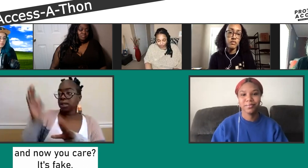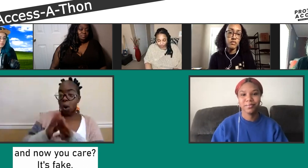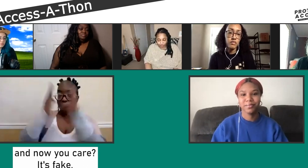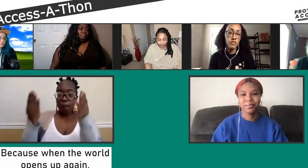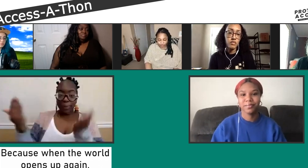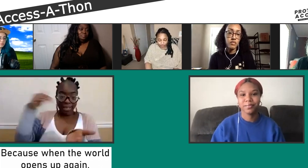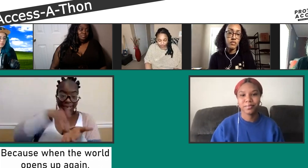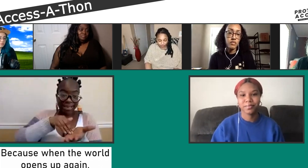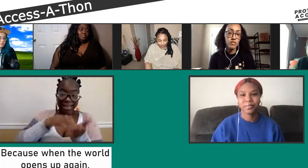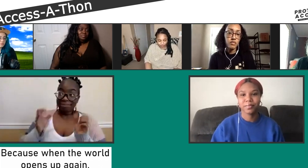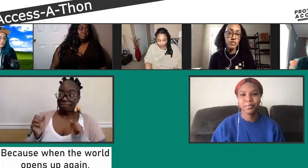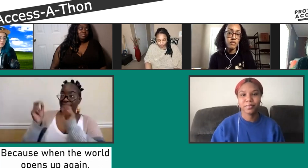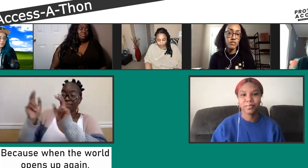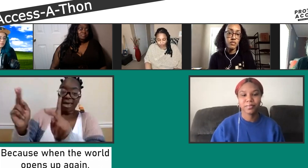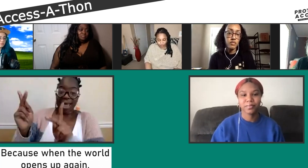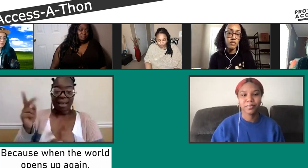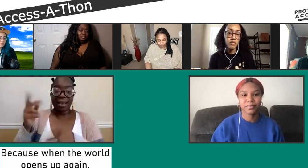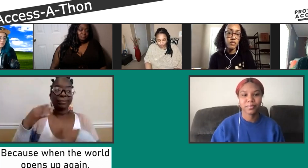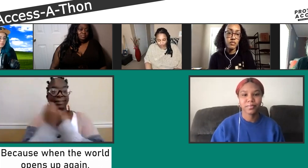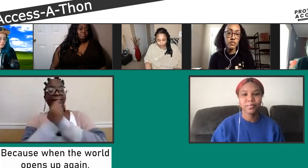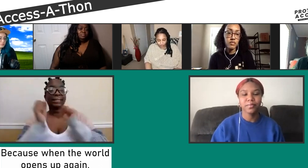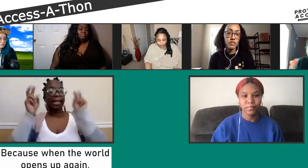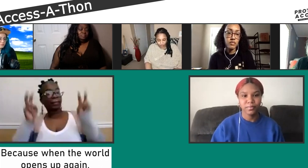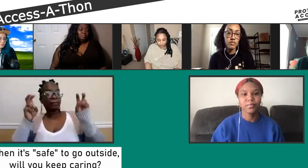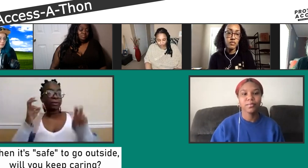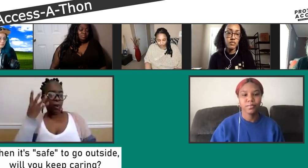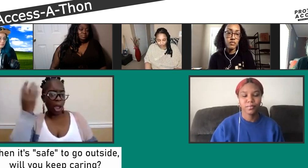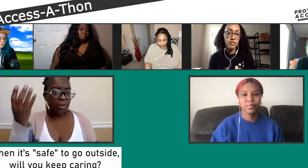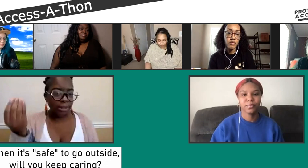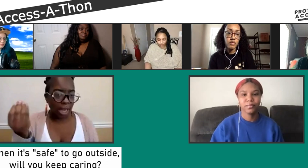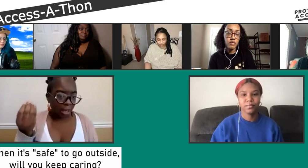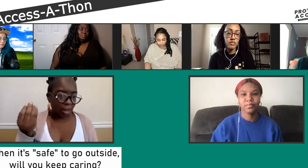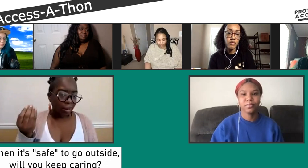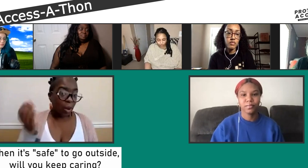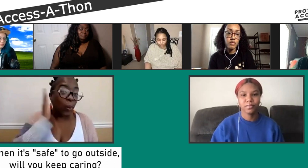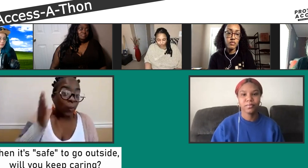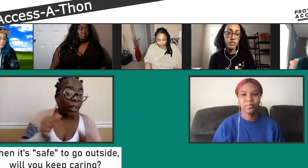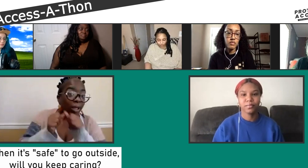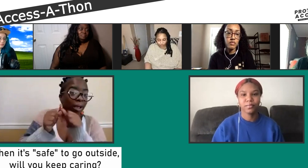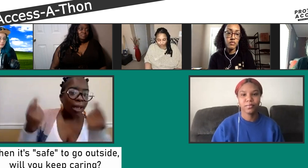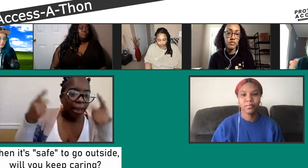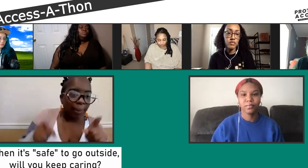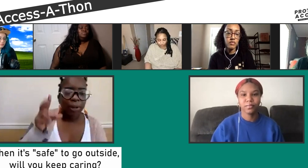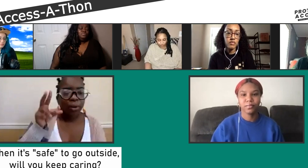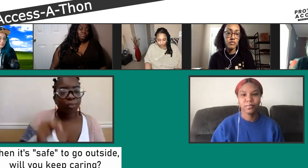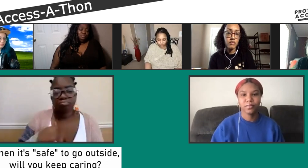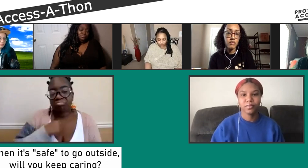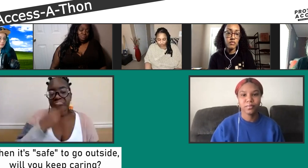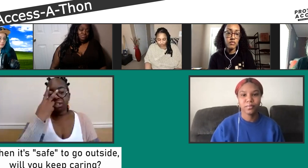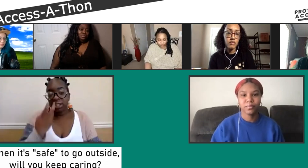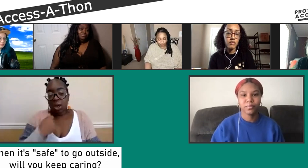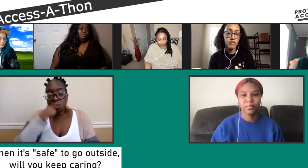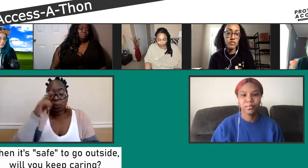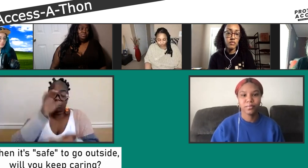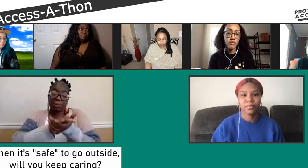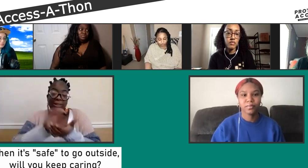now you're reposting, but it's all fake. When the world, you know, opens back up again, will it be safe? I don't know. Will the